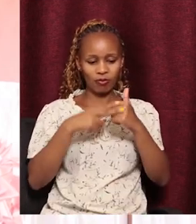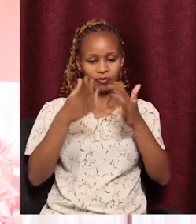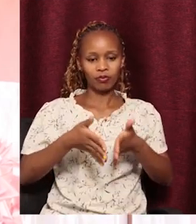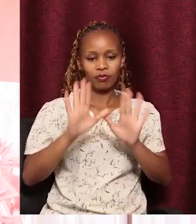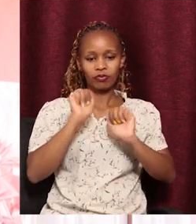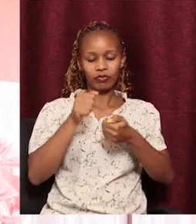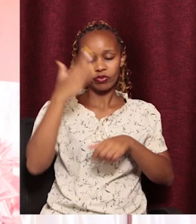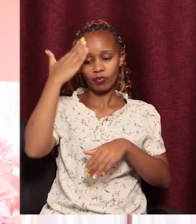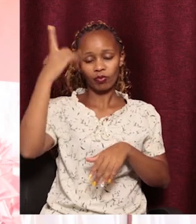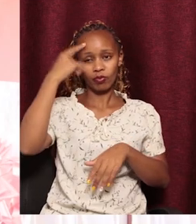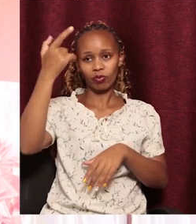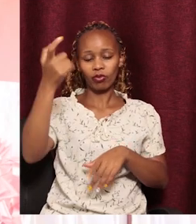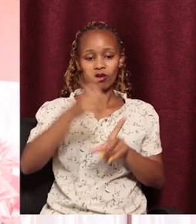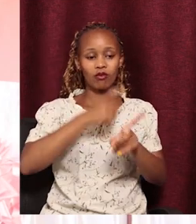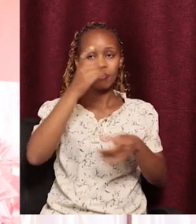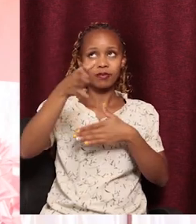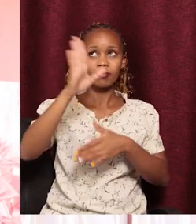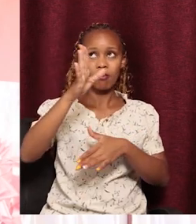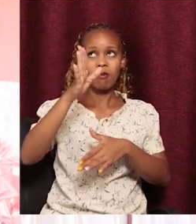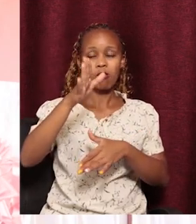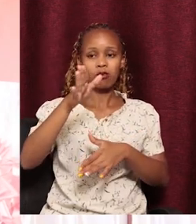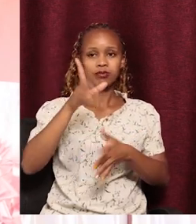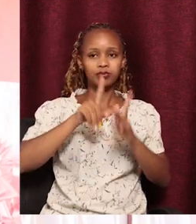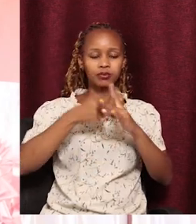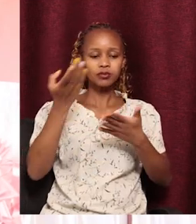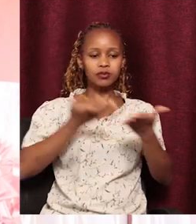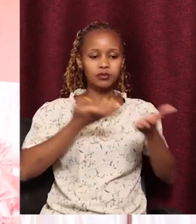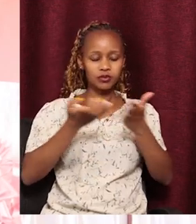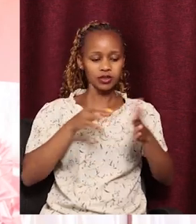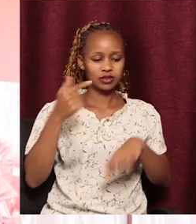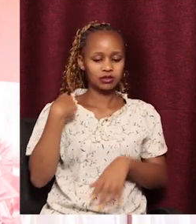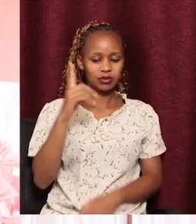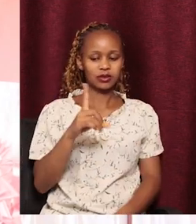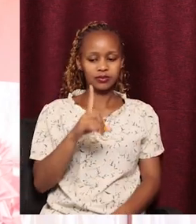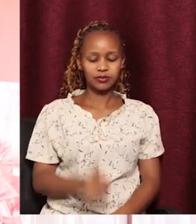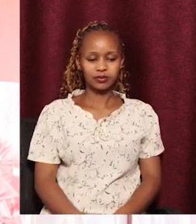that you can know that the dream you have is from God to start your business. Number one,